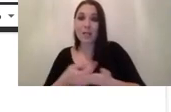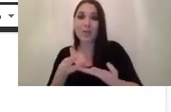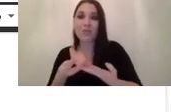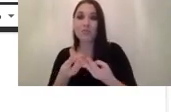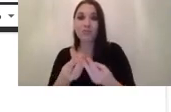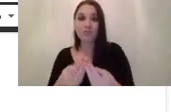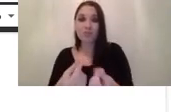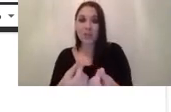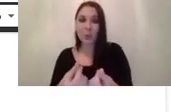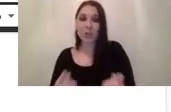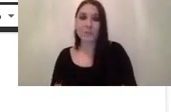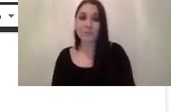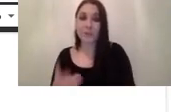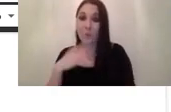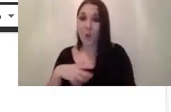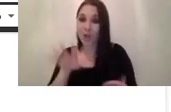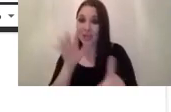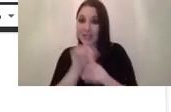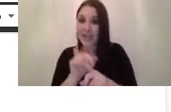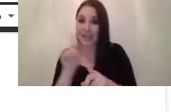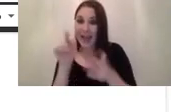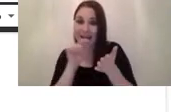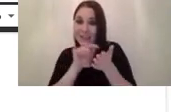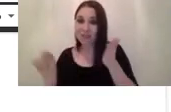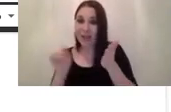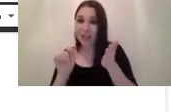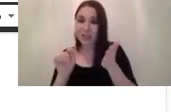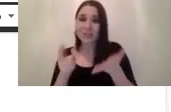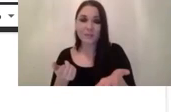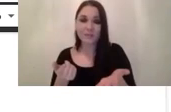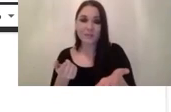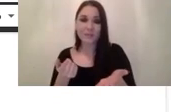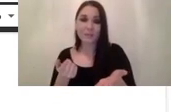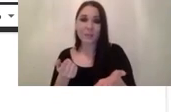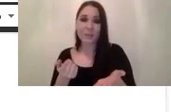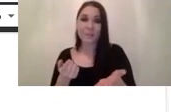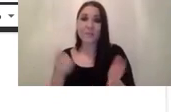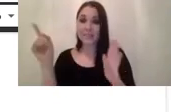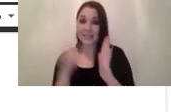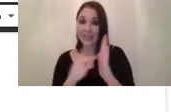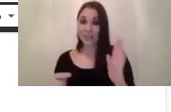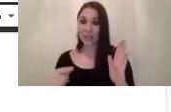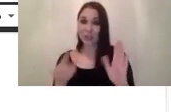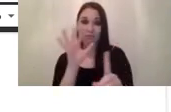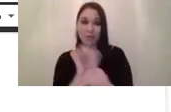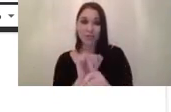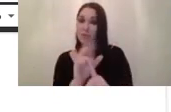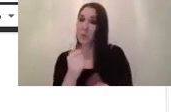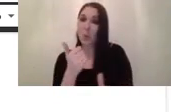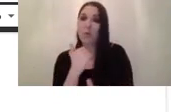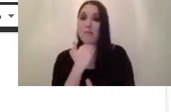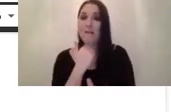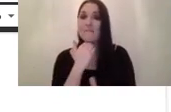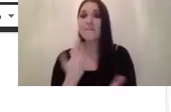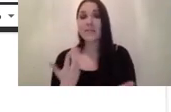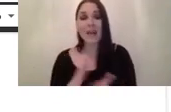really tiny scratch uh but it turns out that the sensor resolution is not good enough for it then